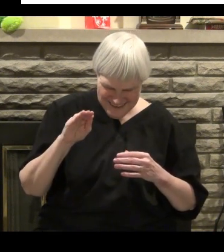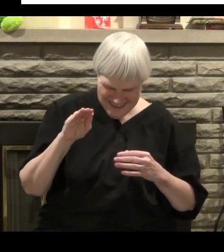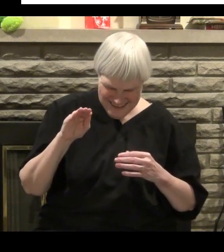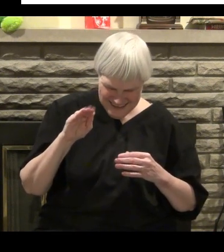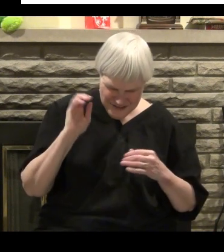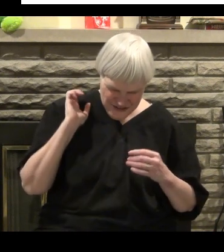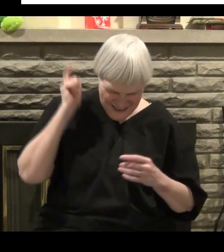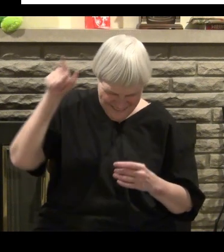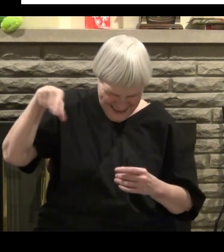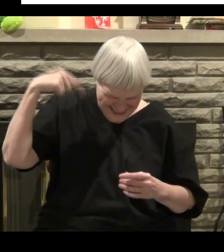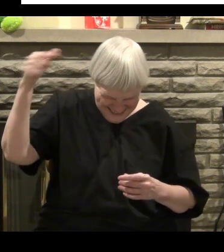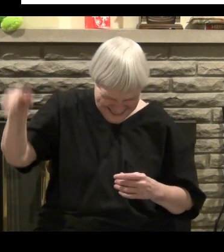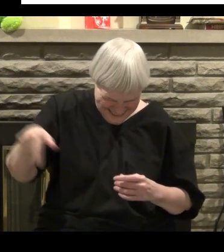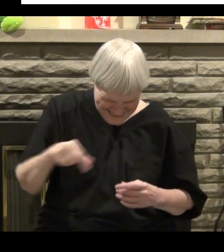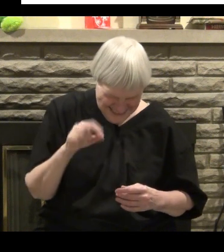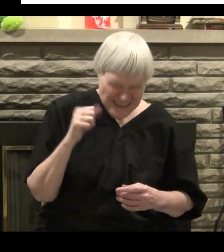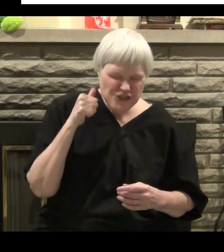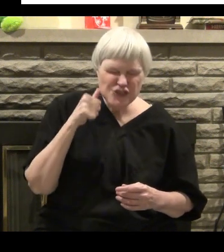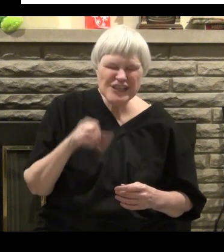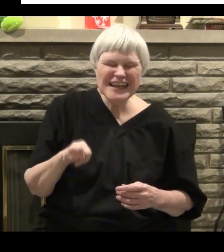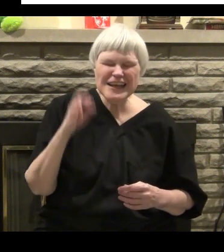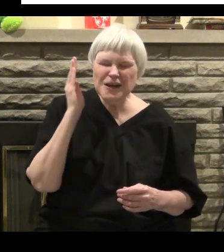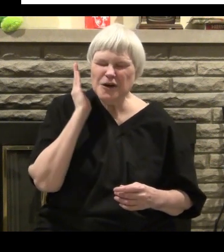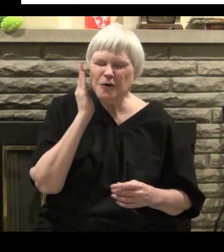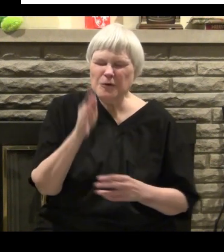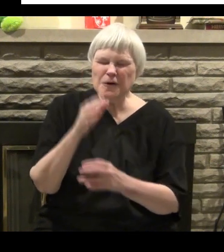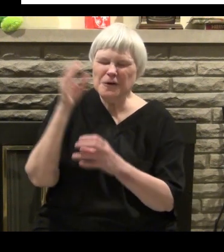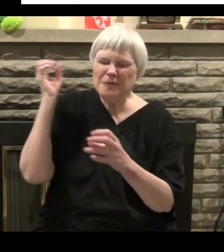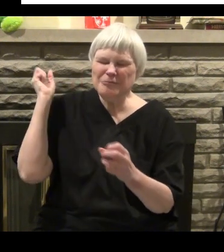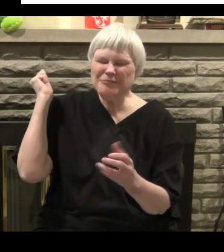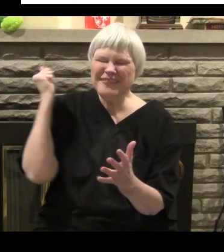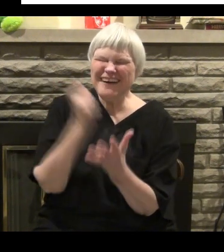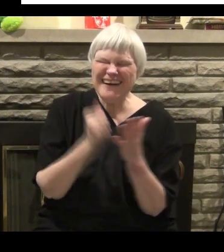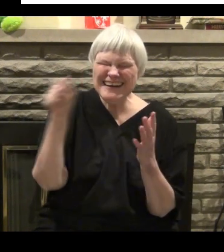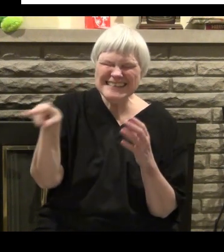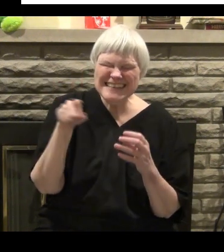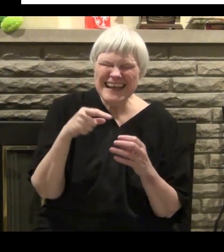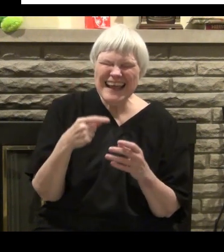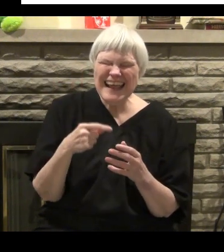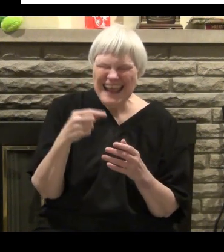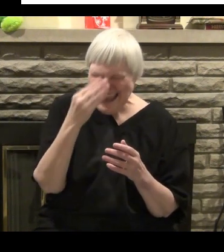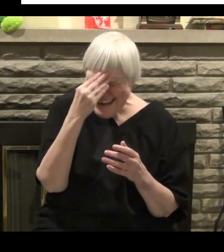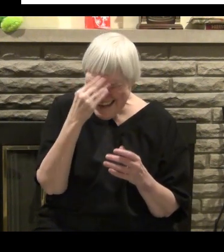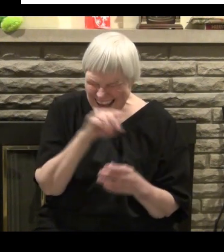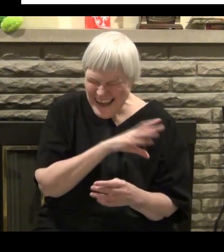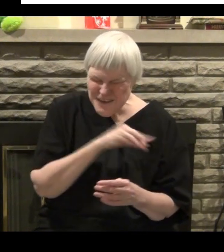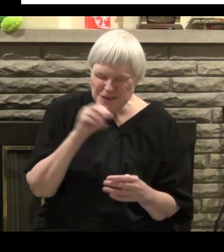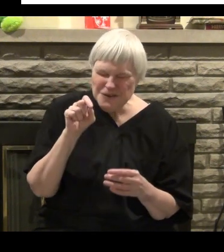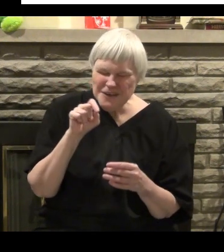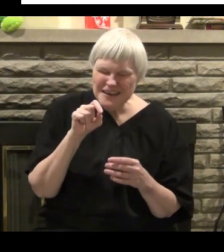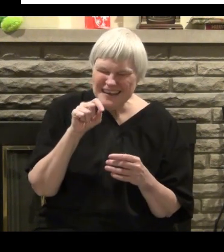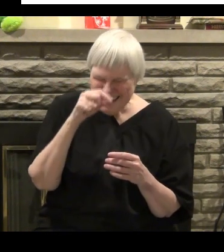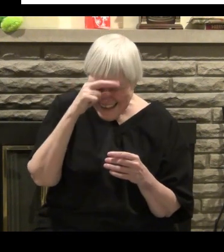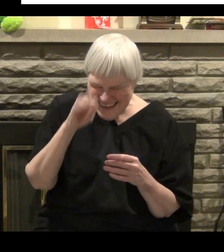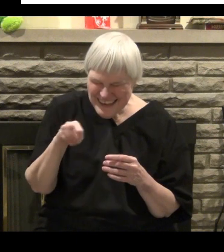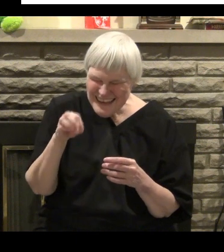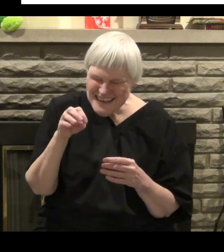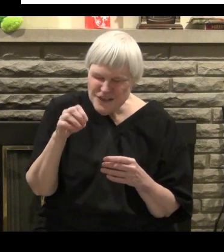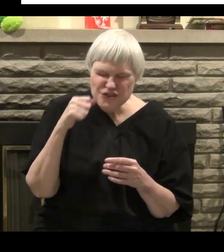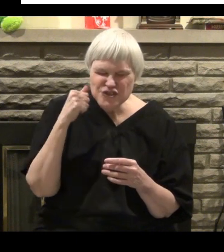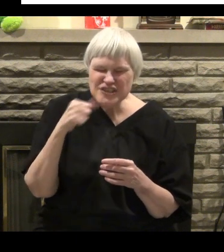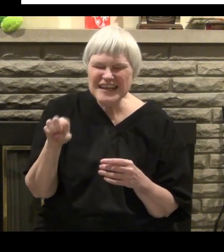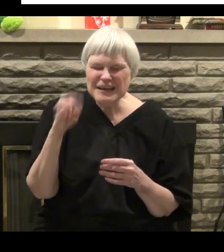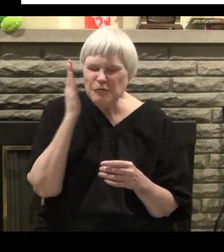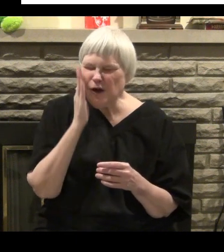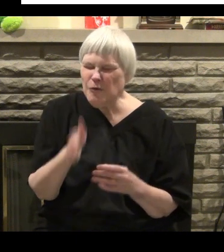and thy seed and her seed. She shall crush thy head and thou shalt